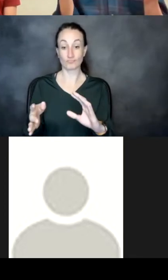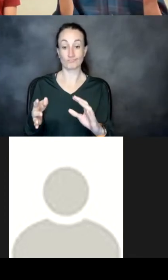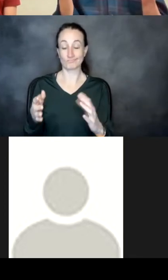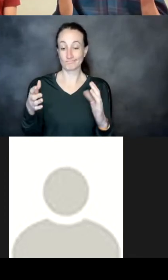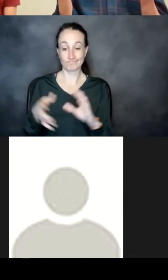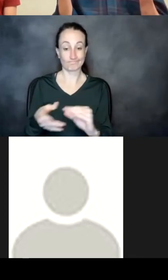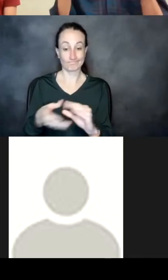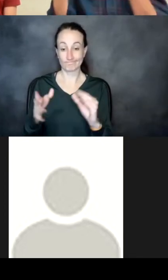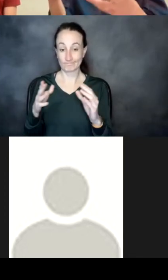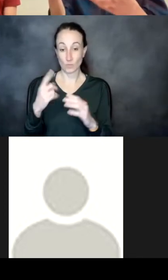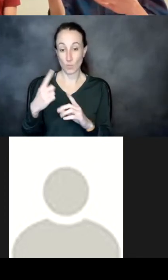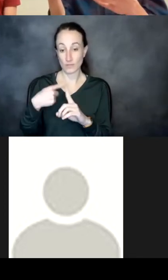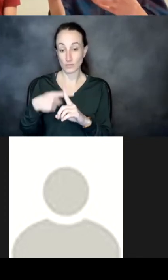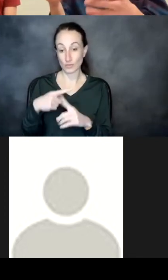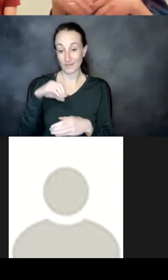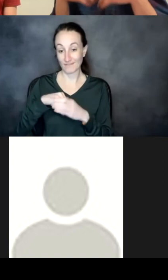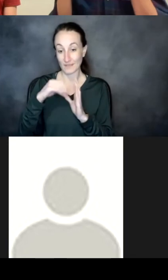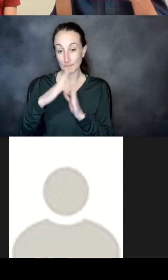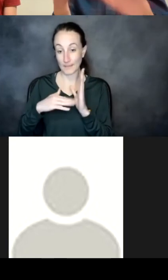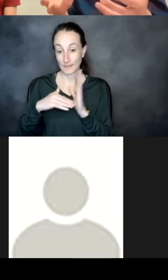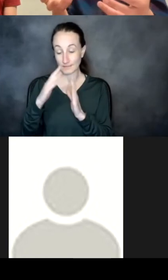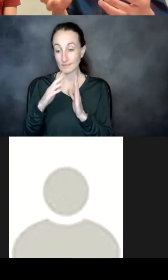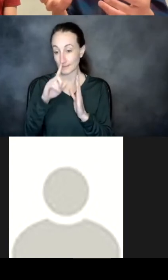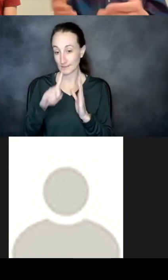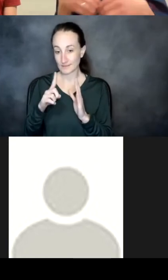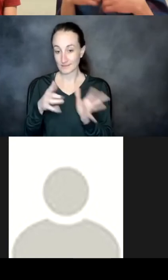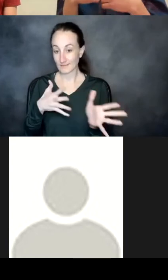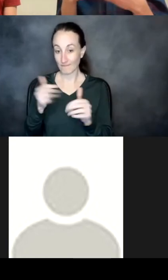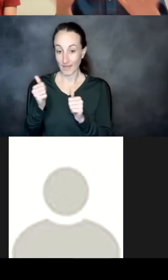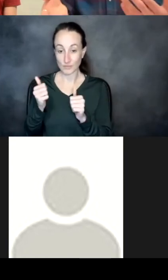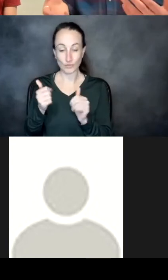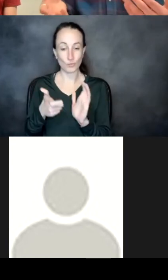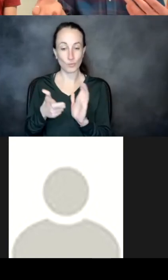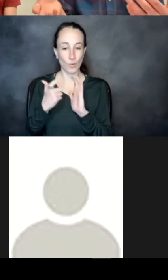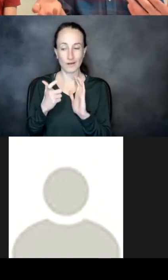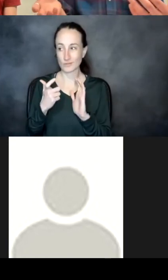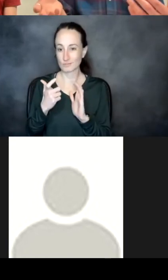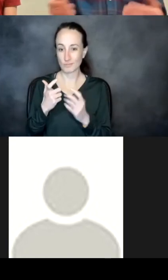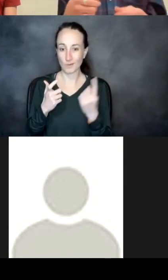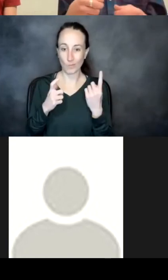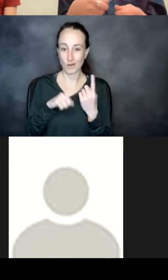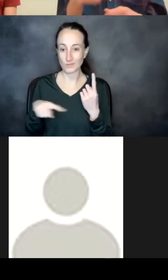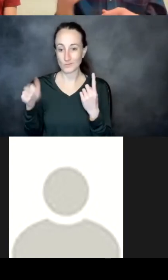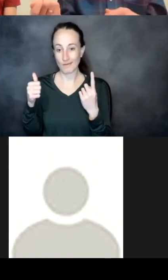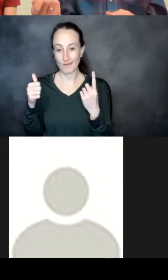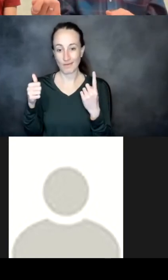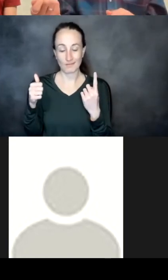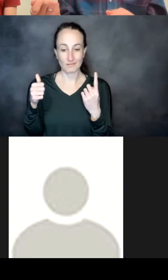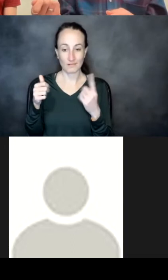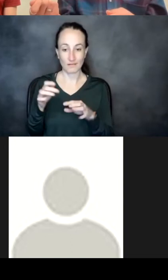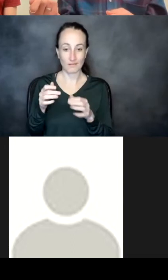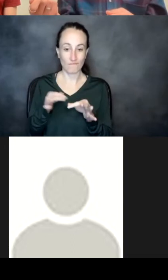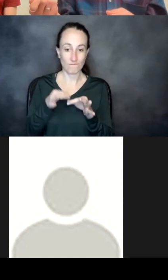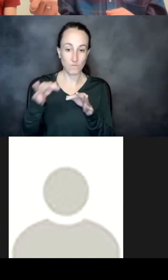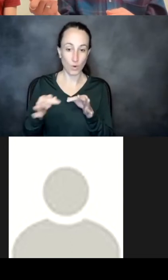strength of of in painting is that it's it's faster it requires maybe one to ten uh forward passes